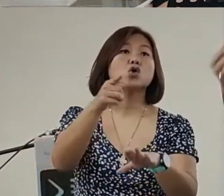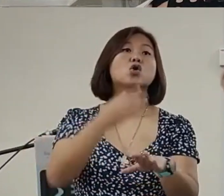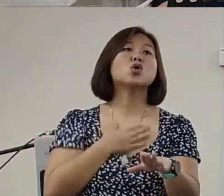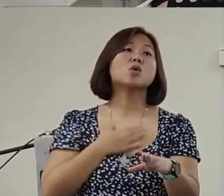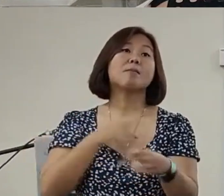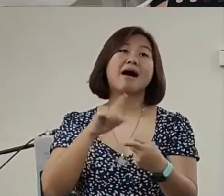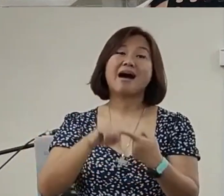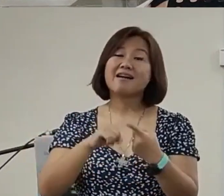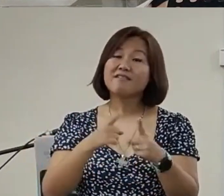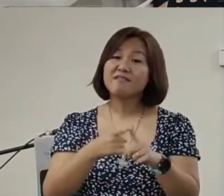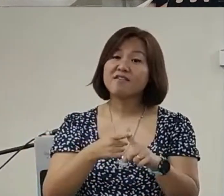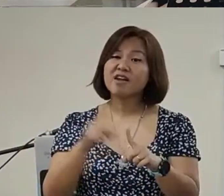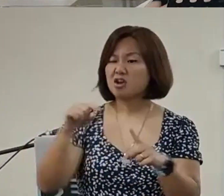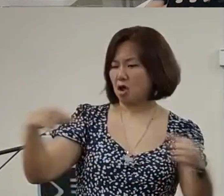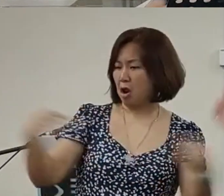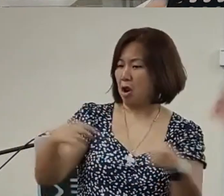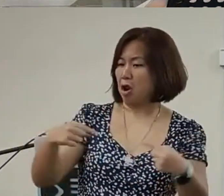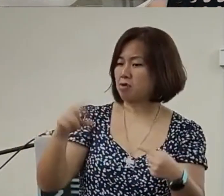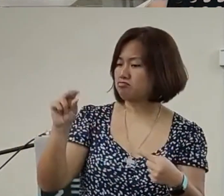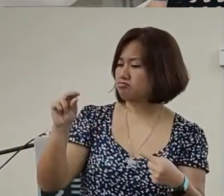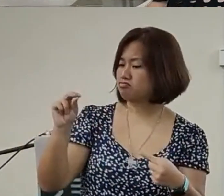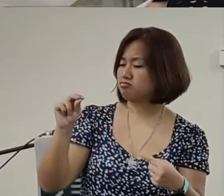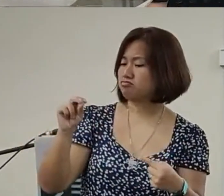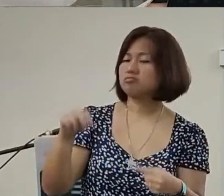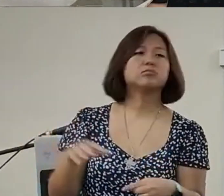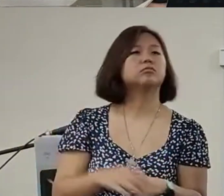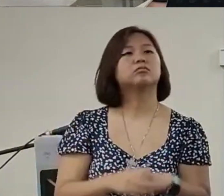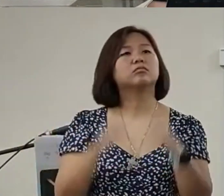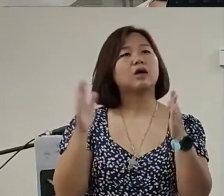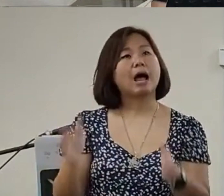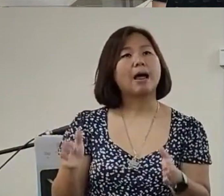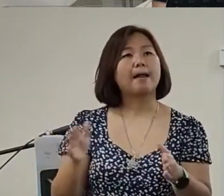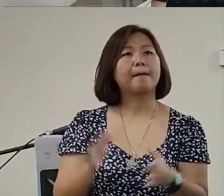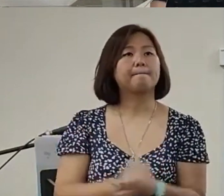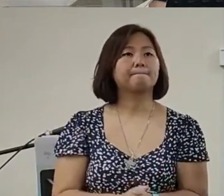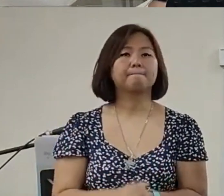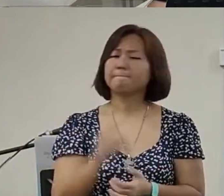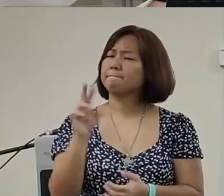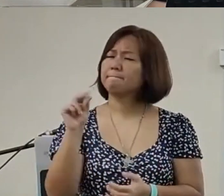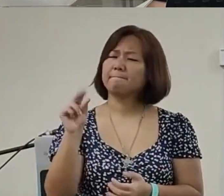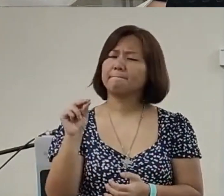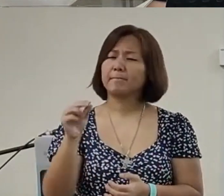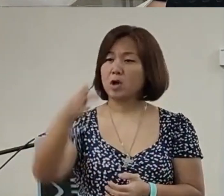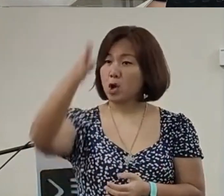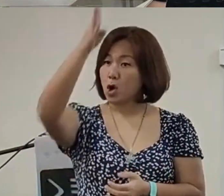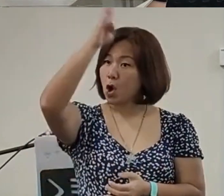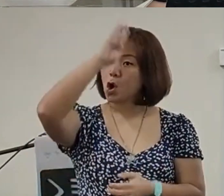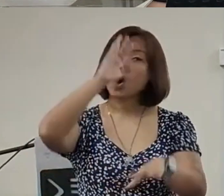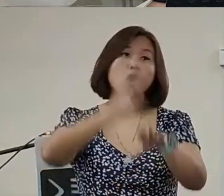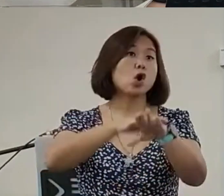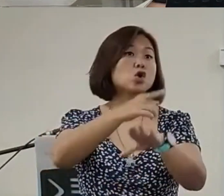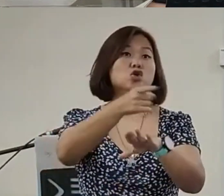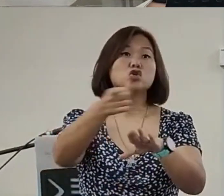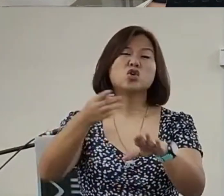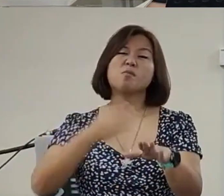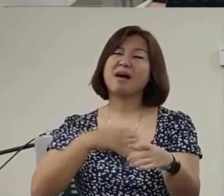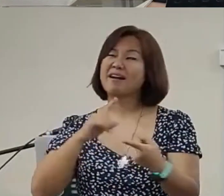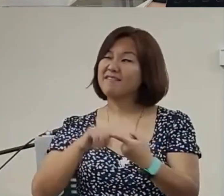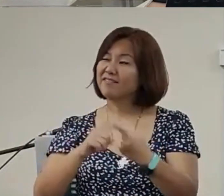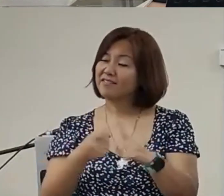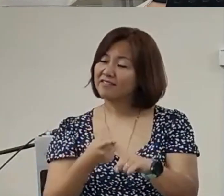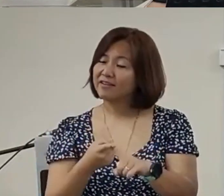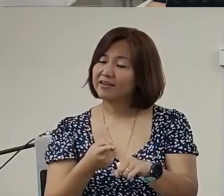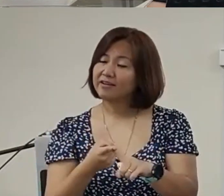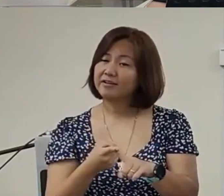God is calling you his friend means you need to understand that you are not God's enemy any one of you here who think I'm the enemy of